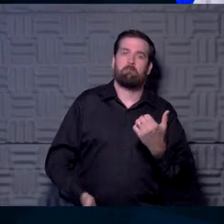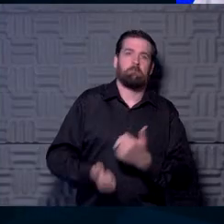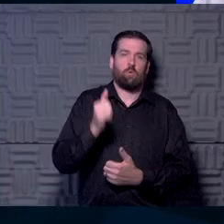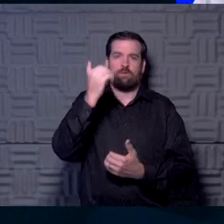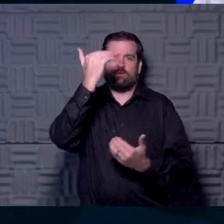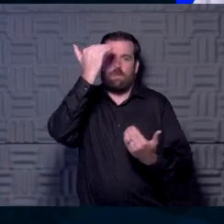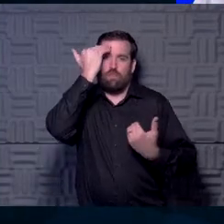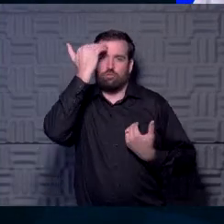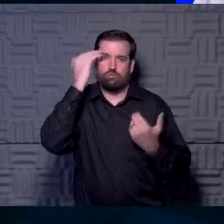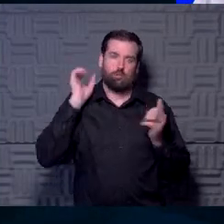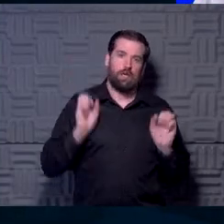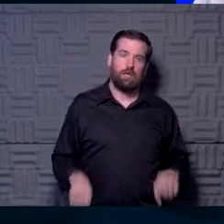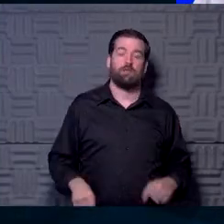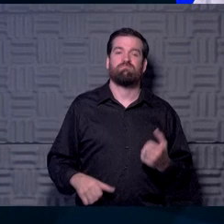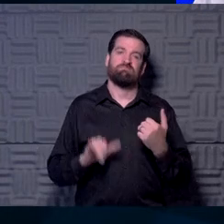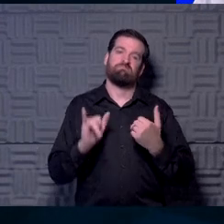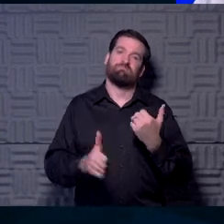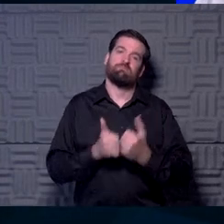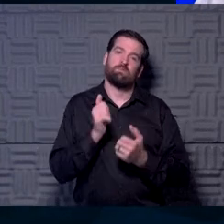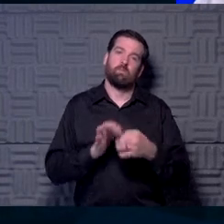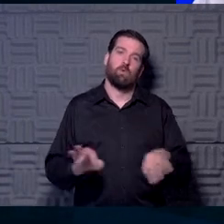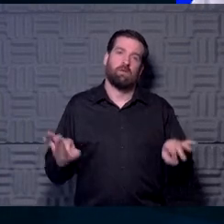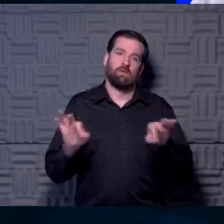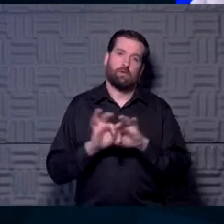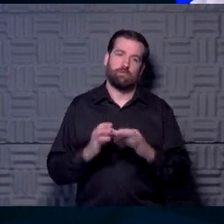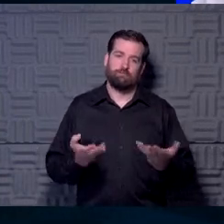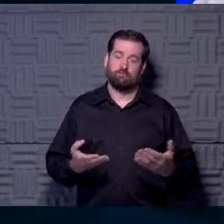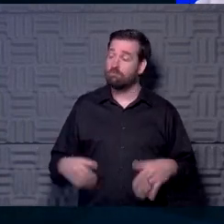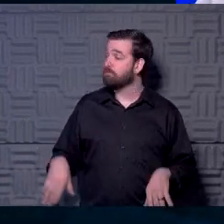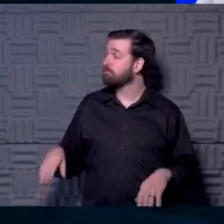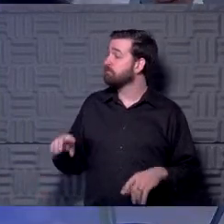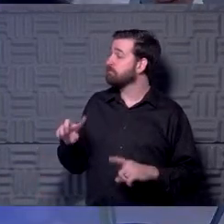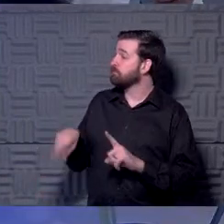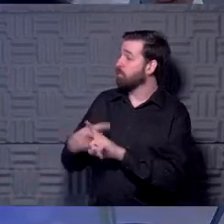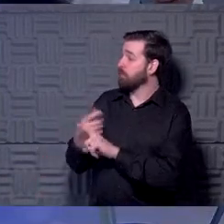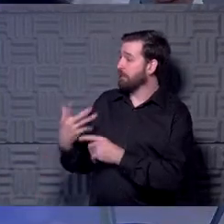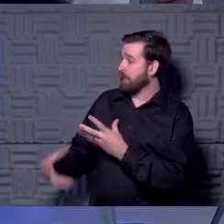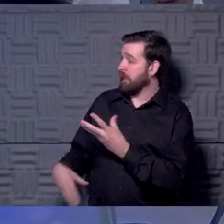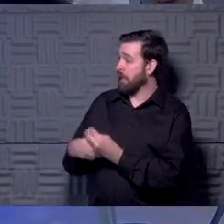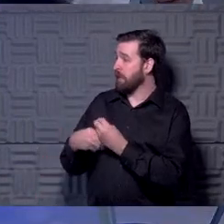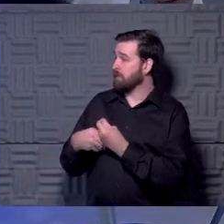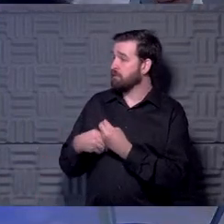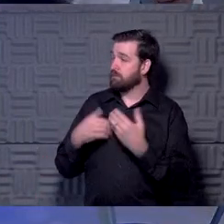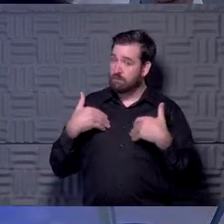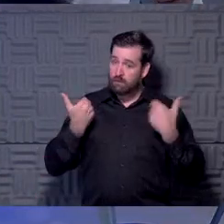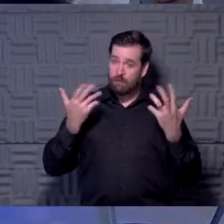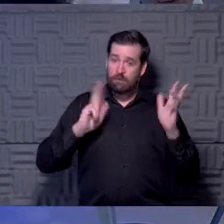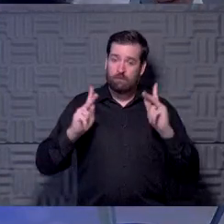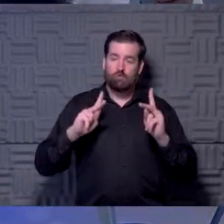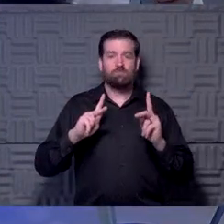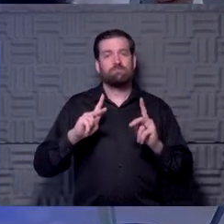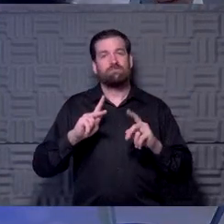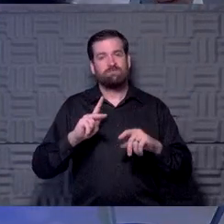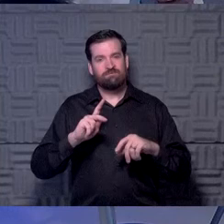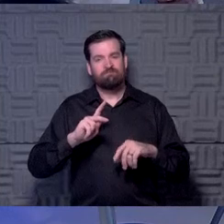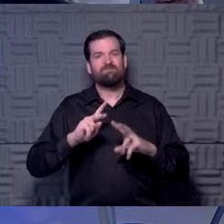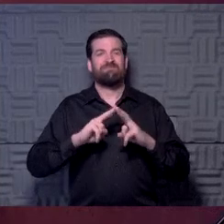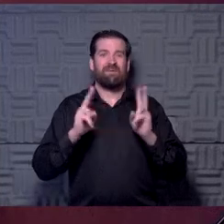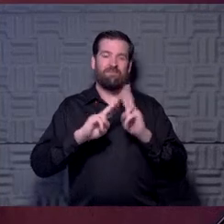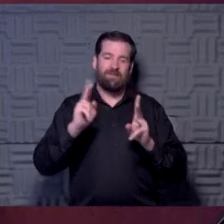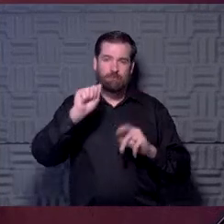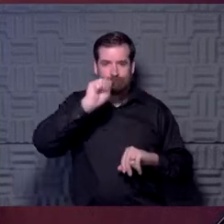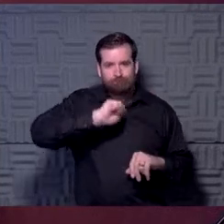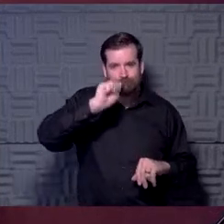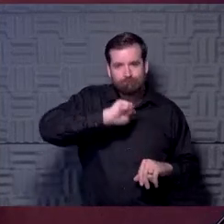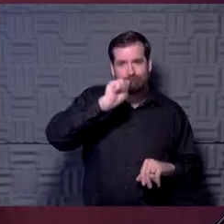absolutely can is probably the important piece here. I think the only thing I would have to add to that is young people are very resilient. And I think,